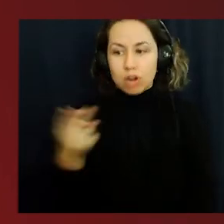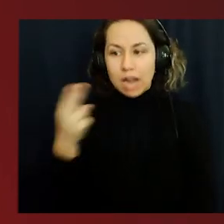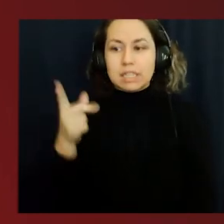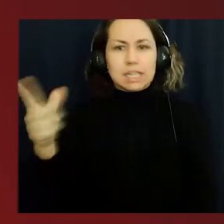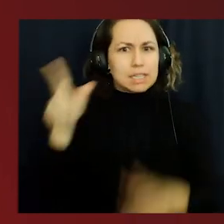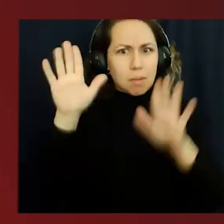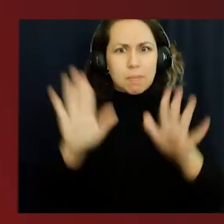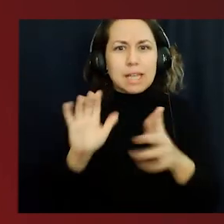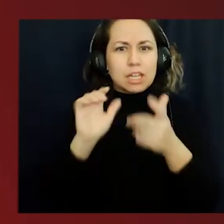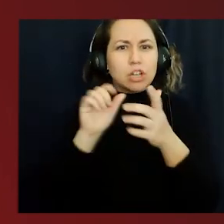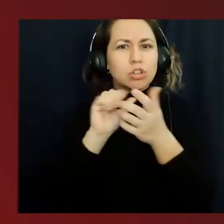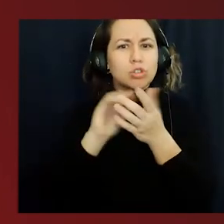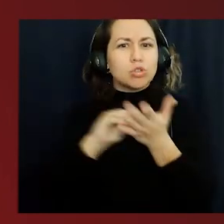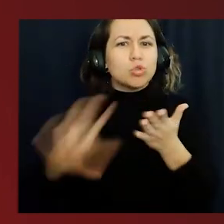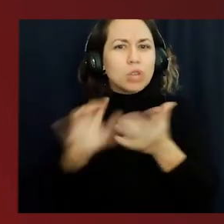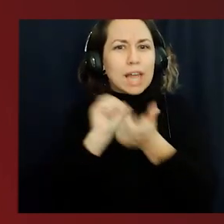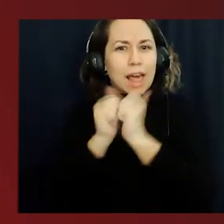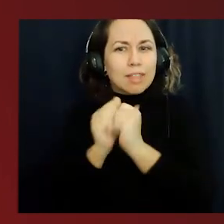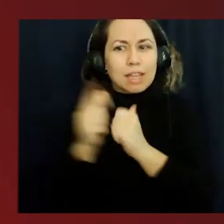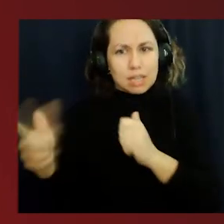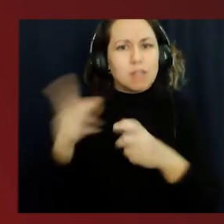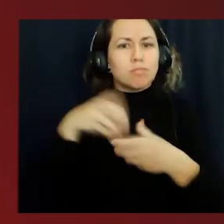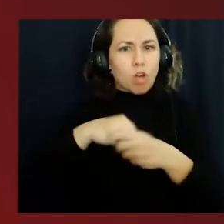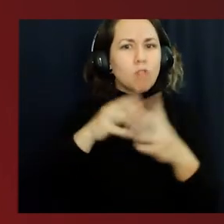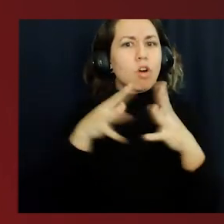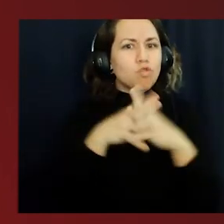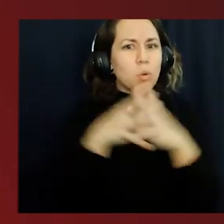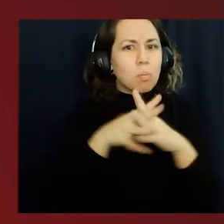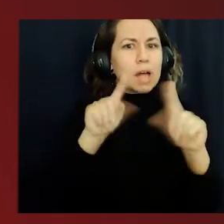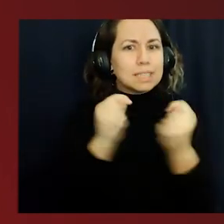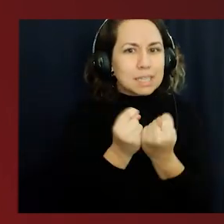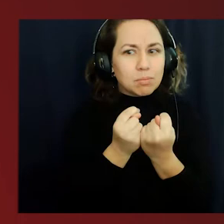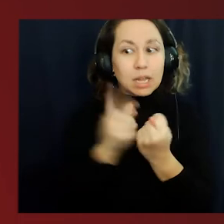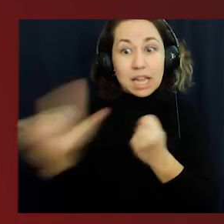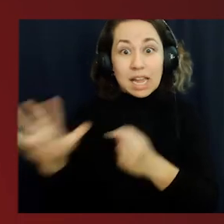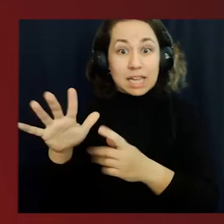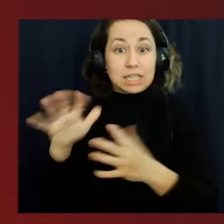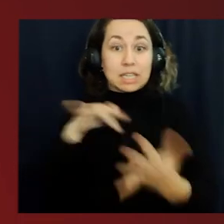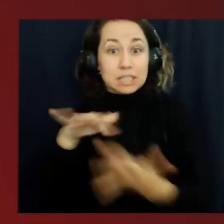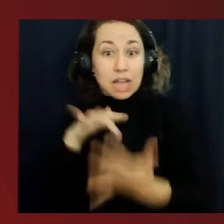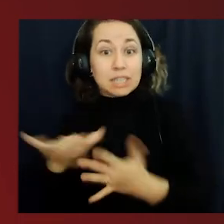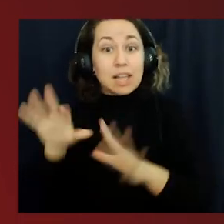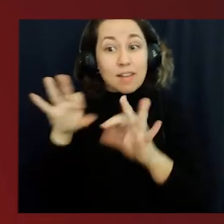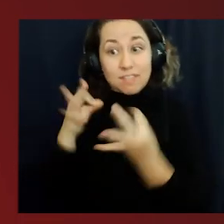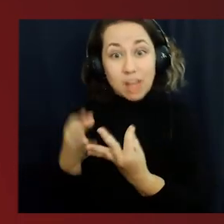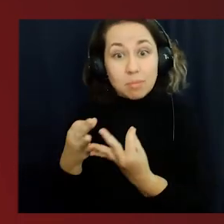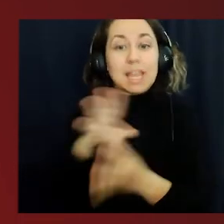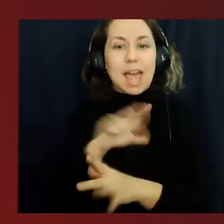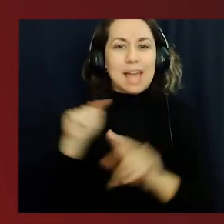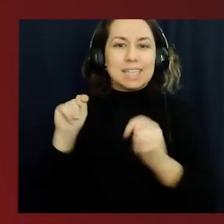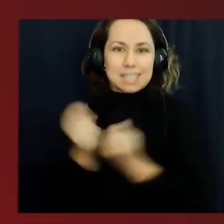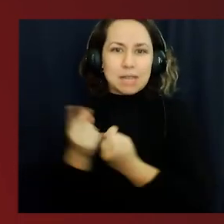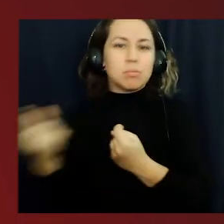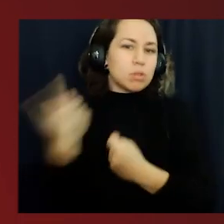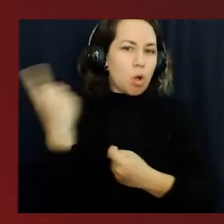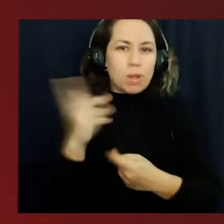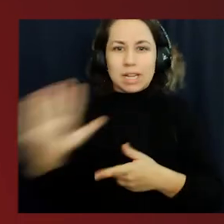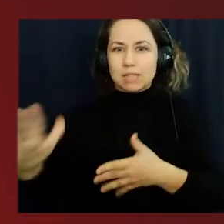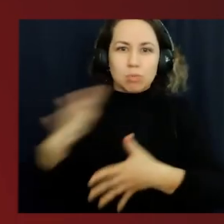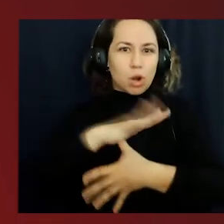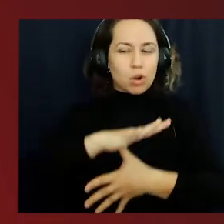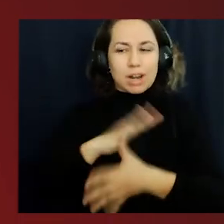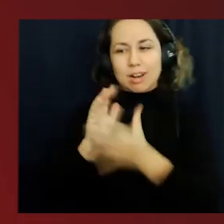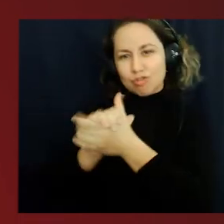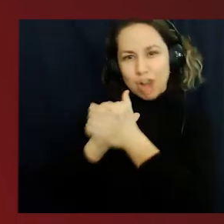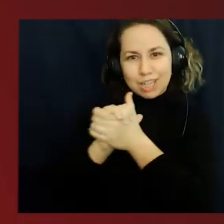Santa Ana High School. He's part of our football team and he always puts his studies, his family, and team first. Congratulations